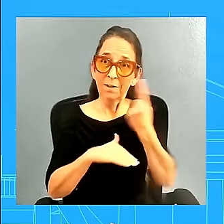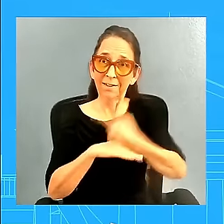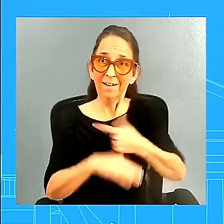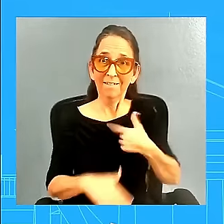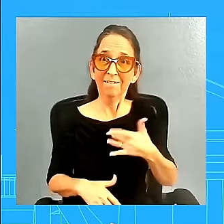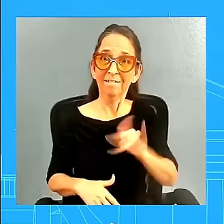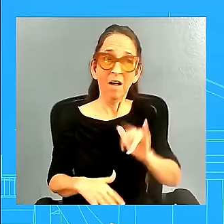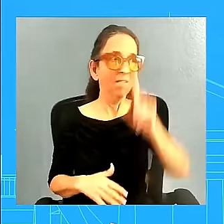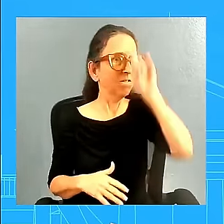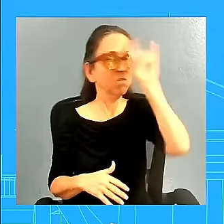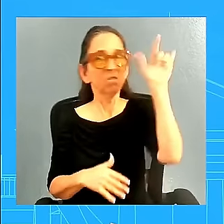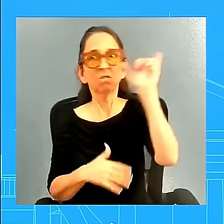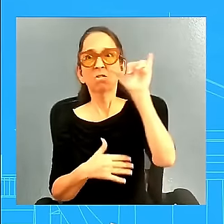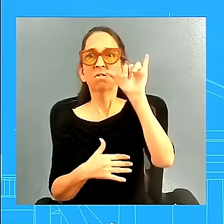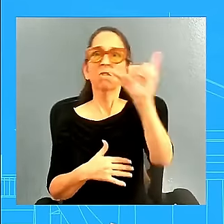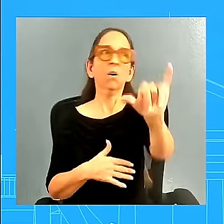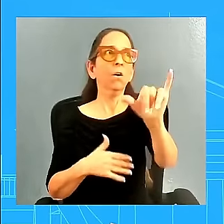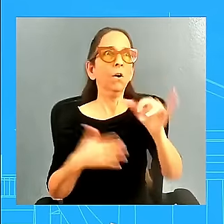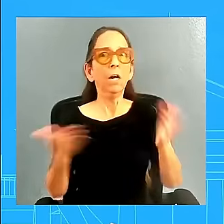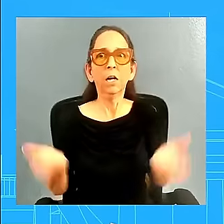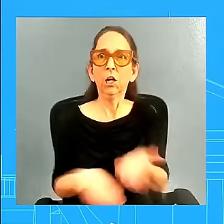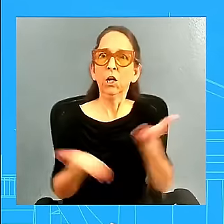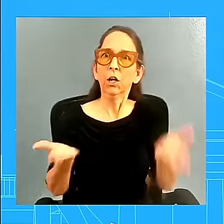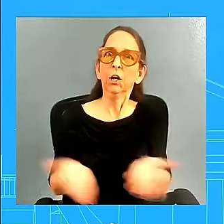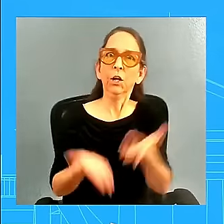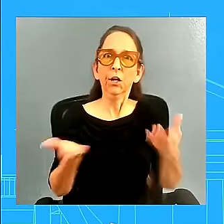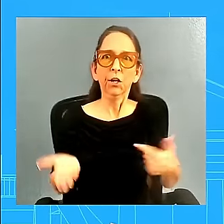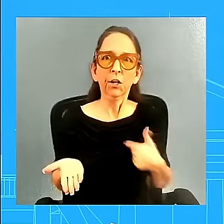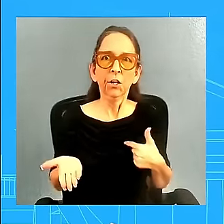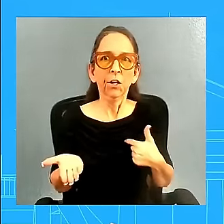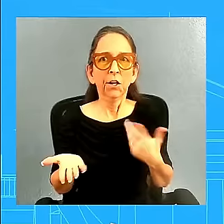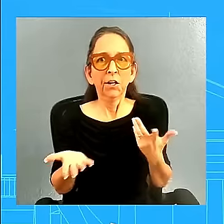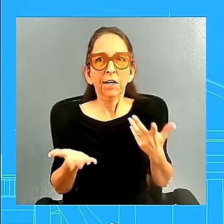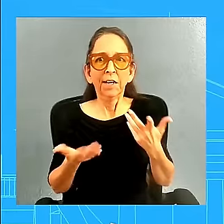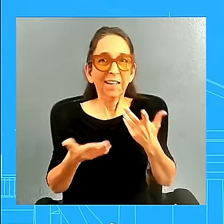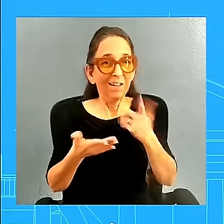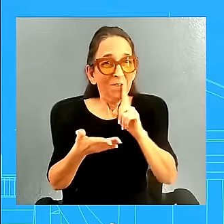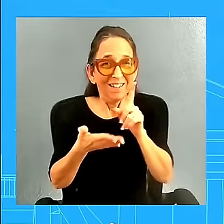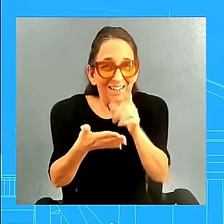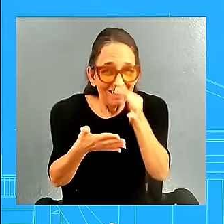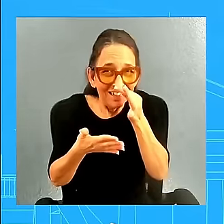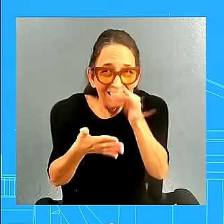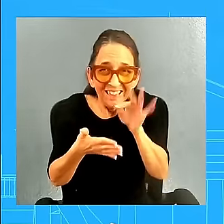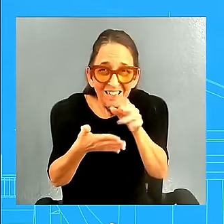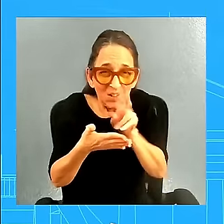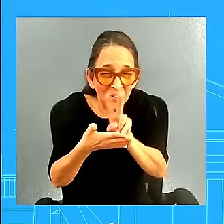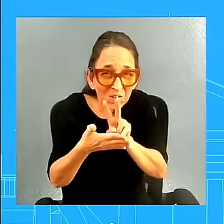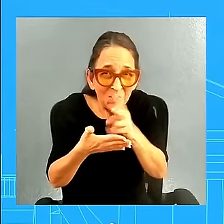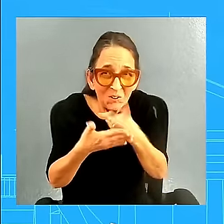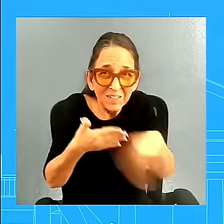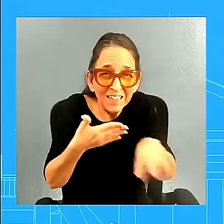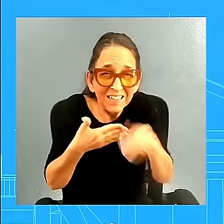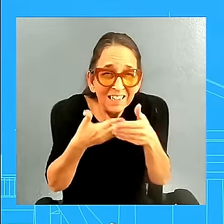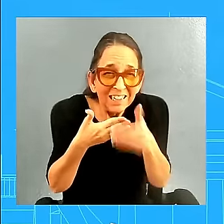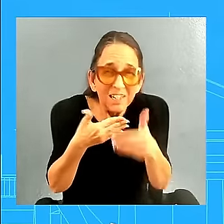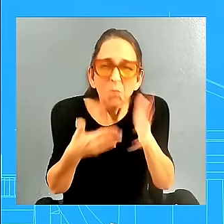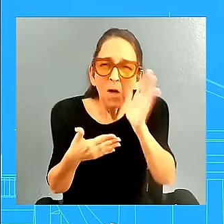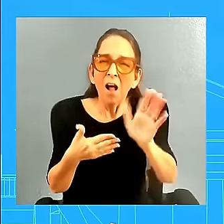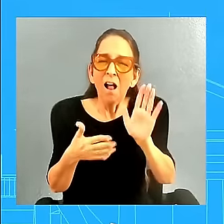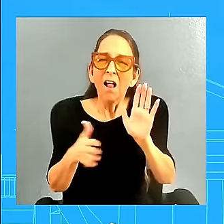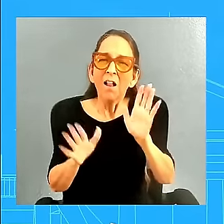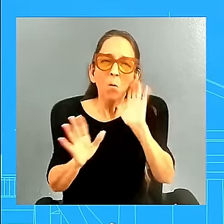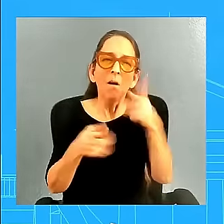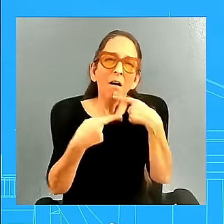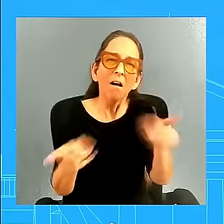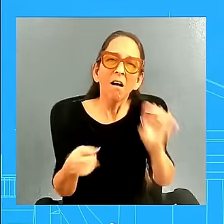know. And so less than two weeks is feels like so far away. So we will have more to share for sure. I just want to follow up on MJ's question.